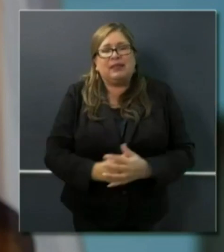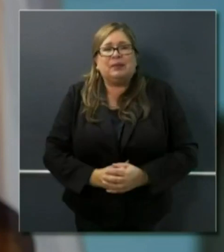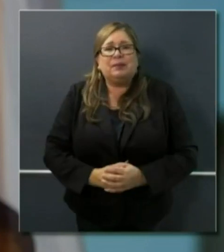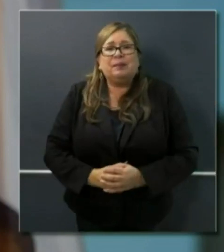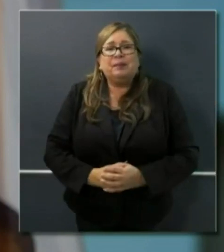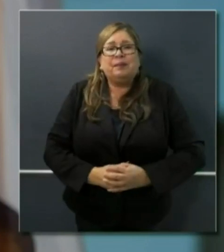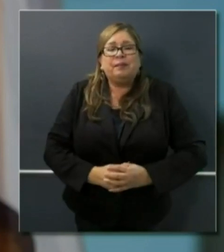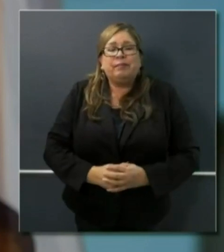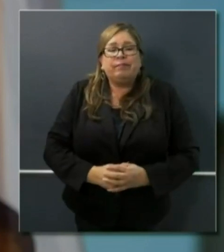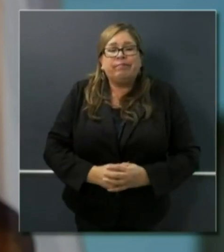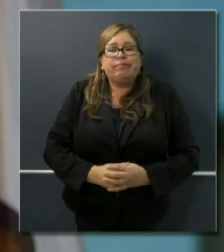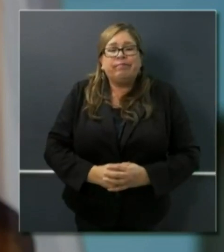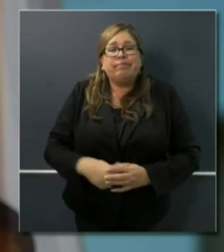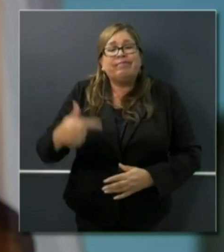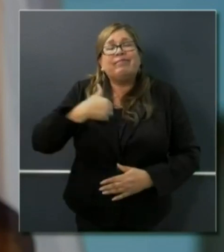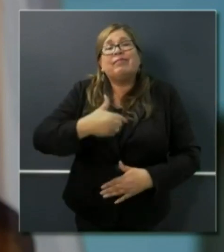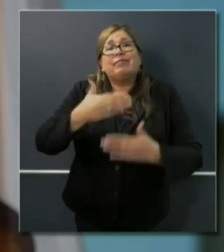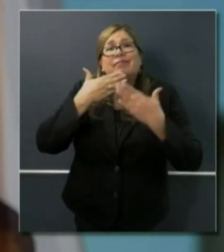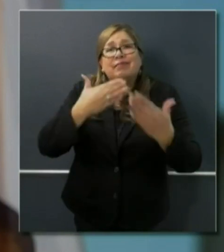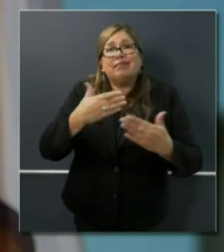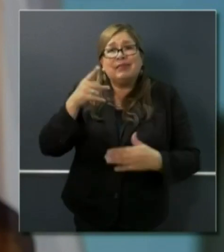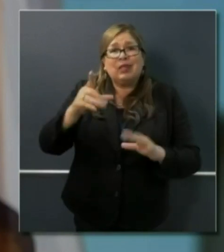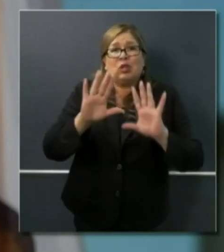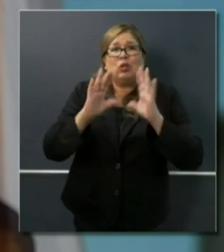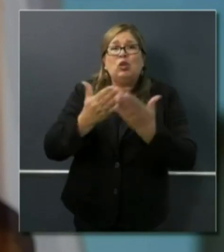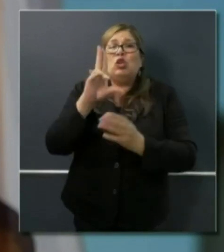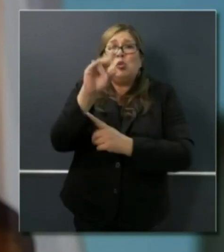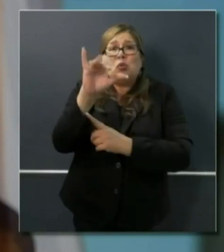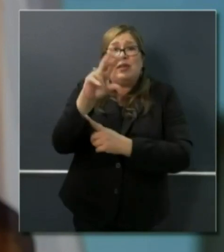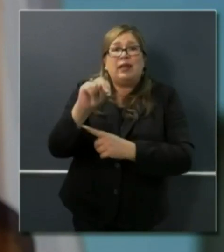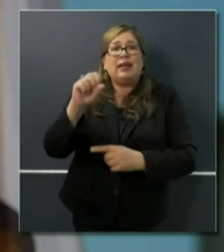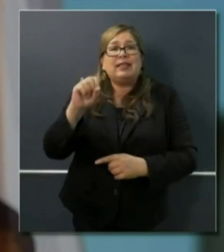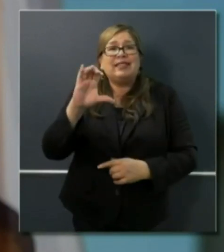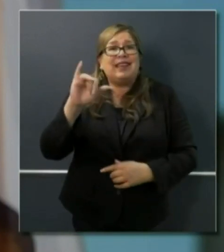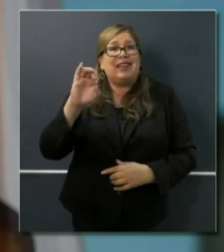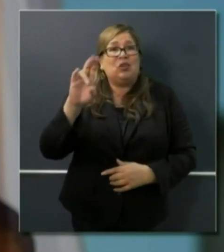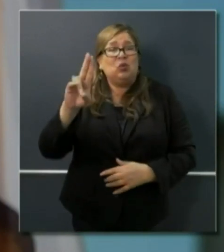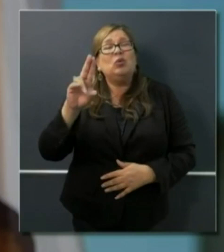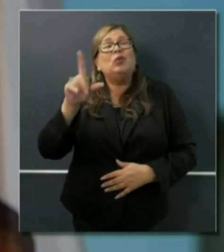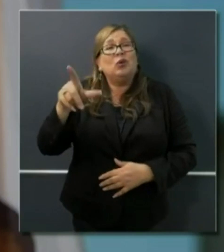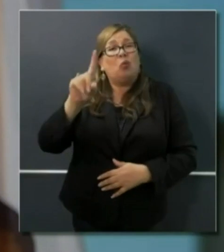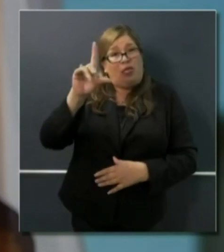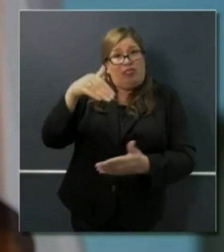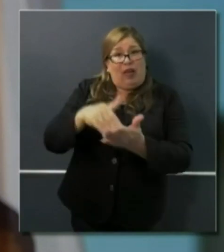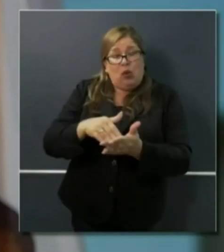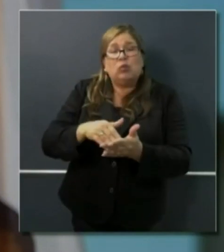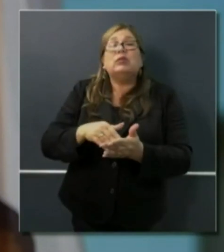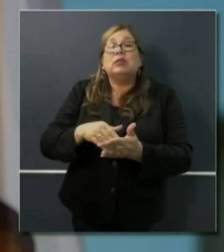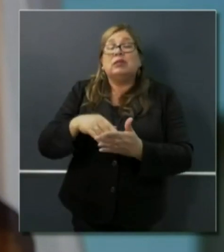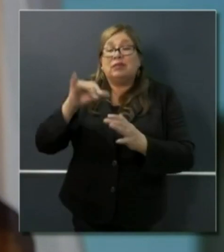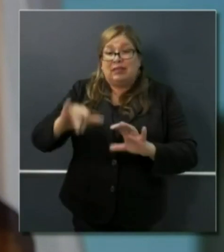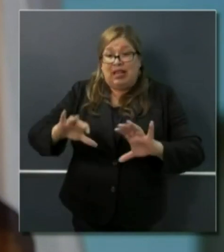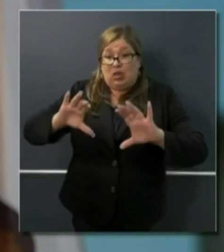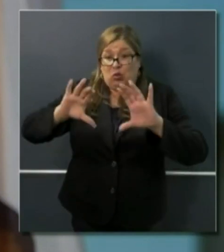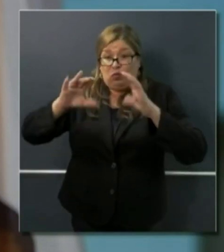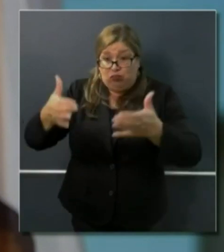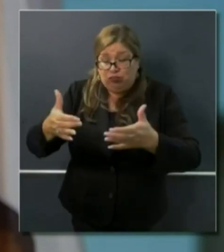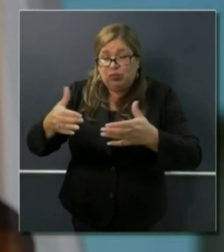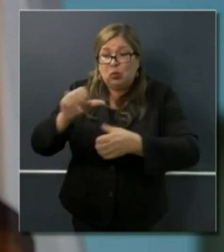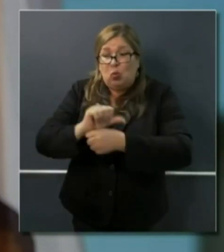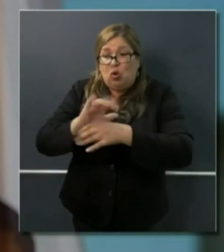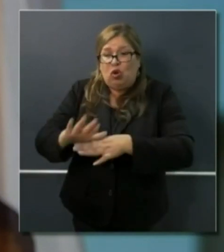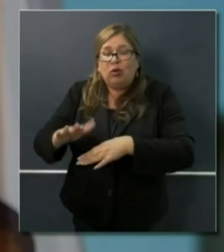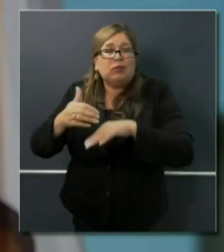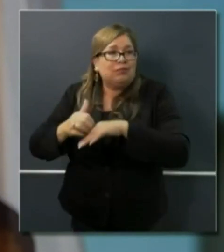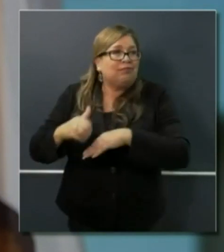particularly at SCIU 1000 and the incredible workforce that has been redeployed to meet that